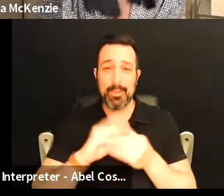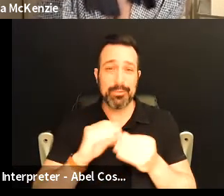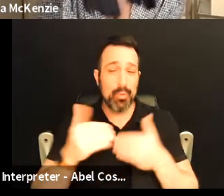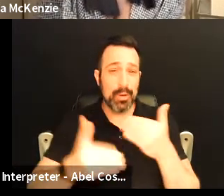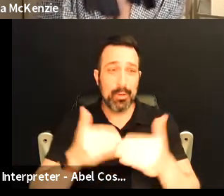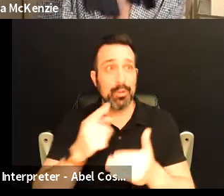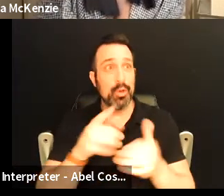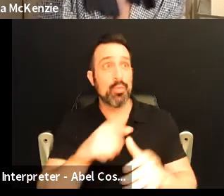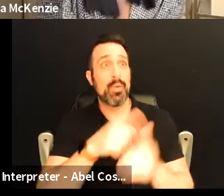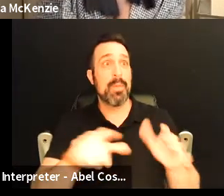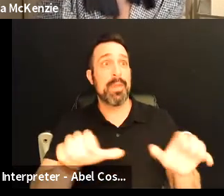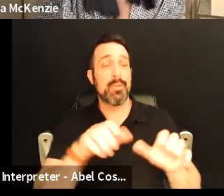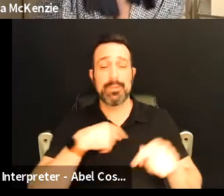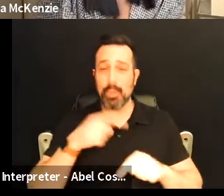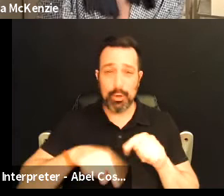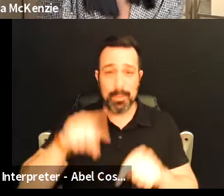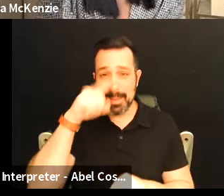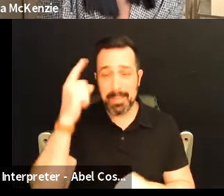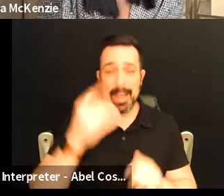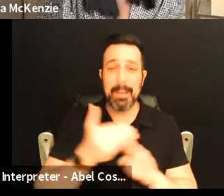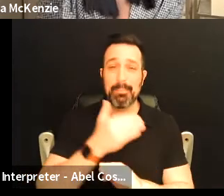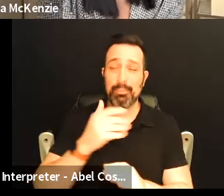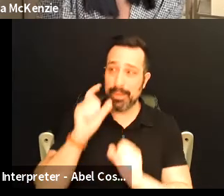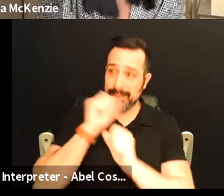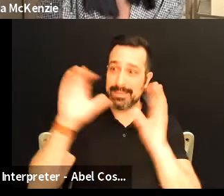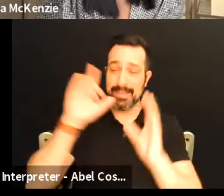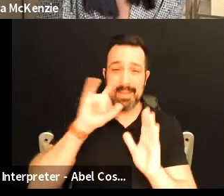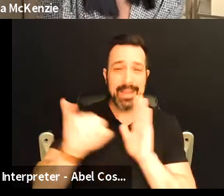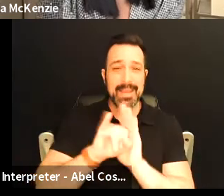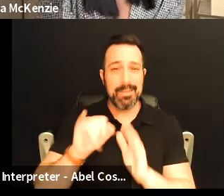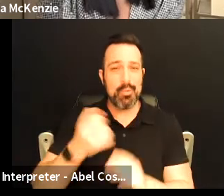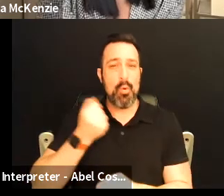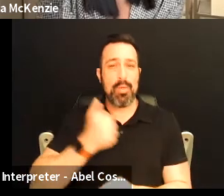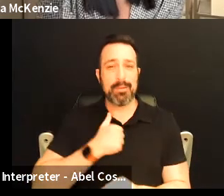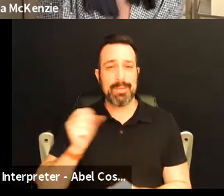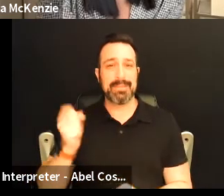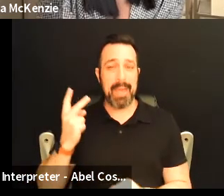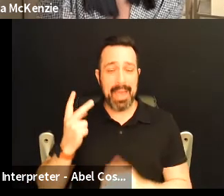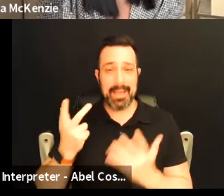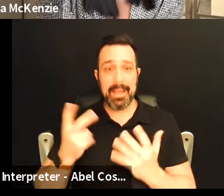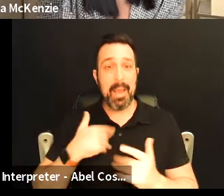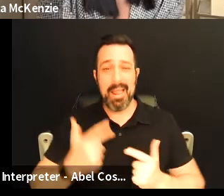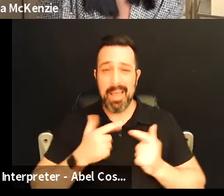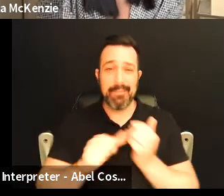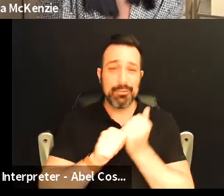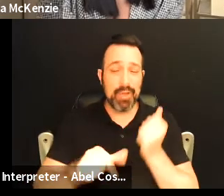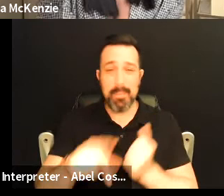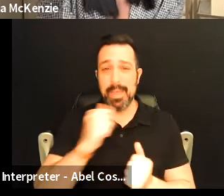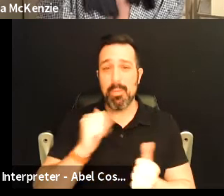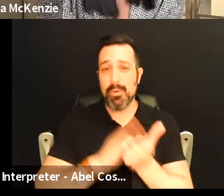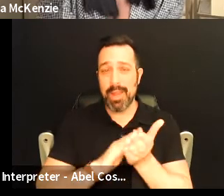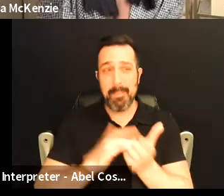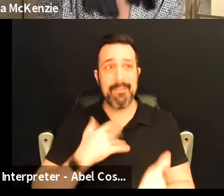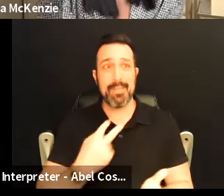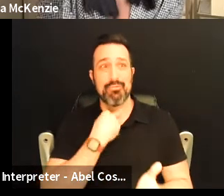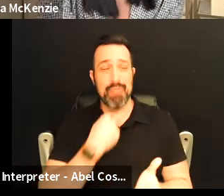doing what they doing so I couldn't be black preconceived identities just to hold ourselves back them I'm whack life is crap they won't clap I feel trapped